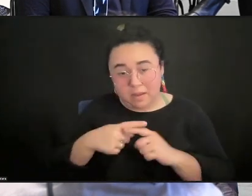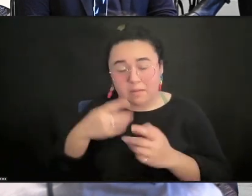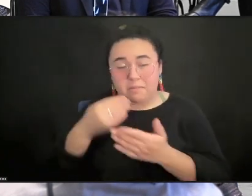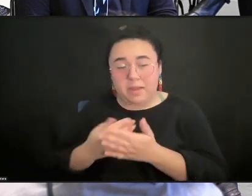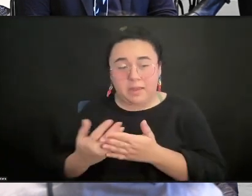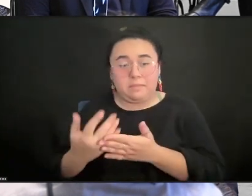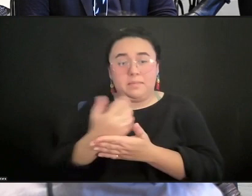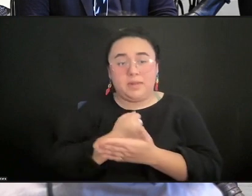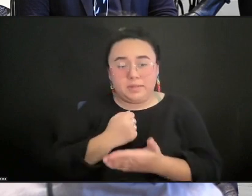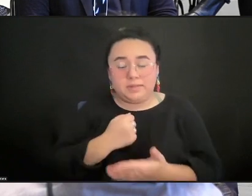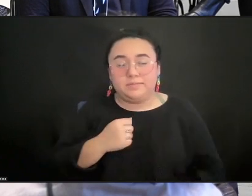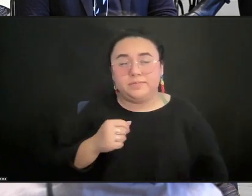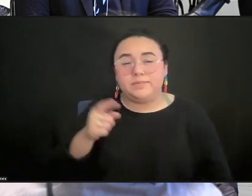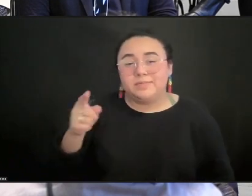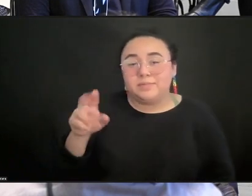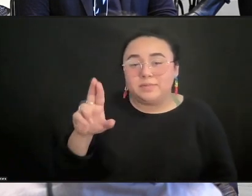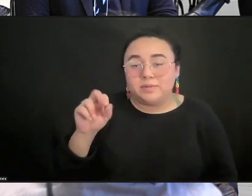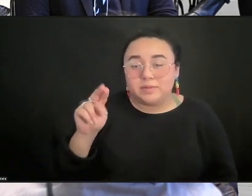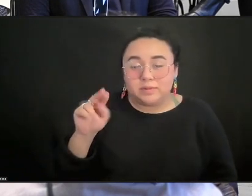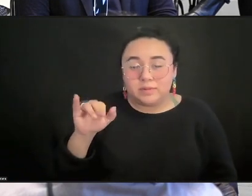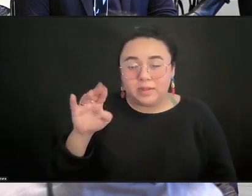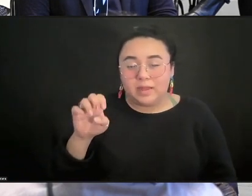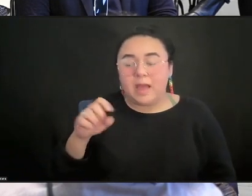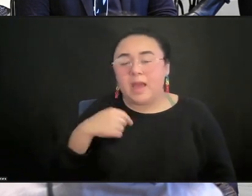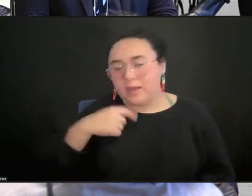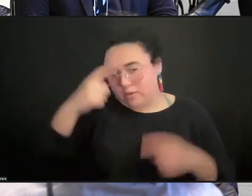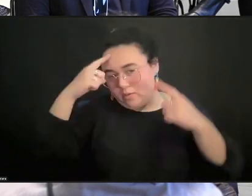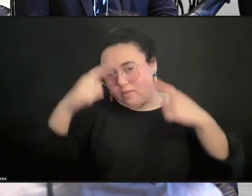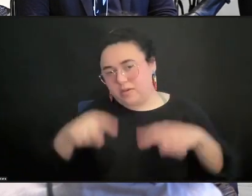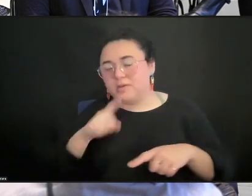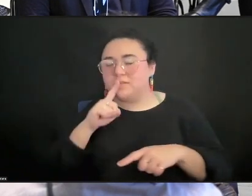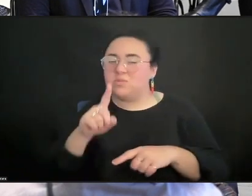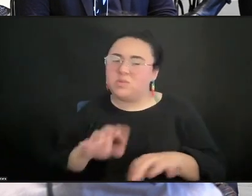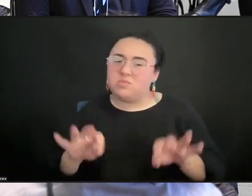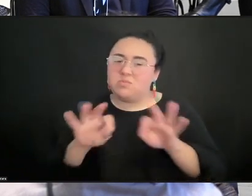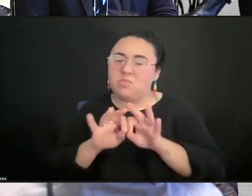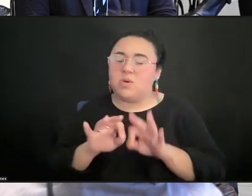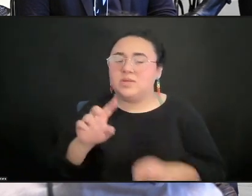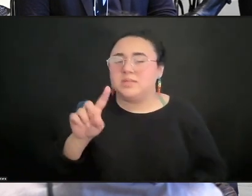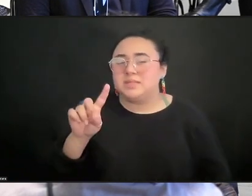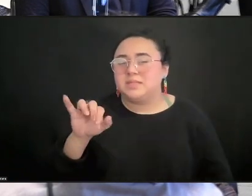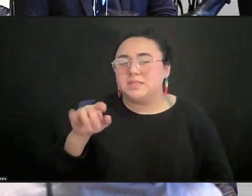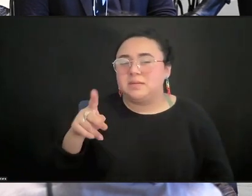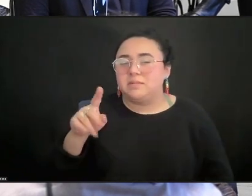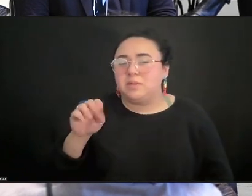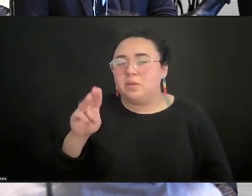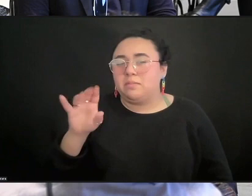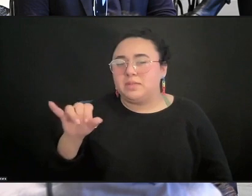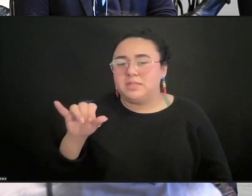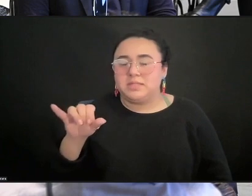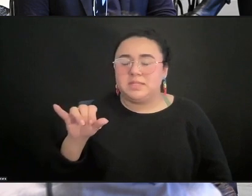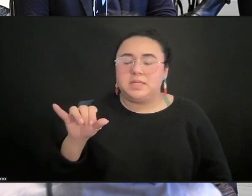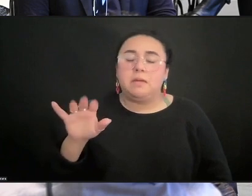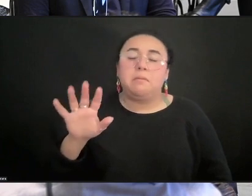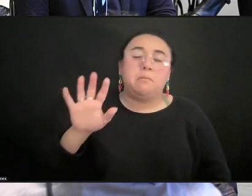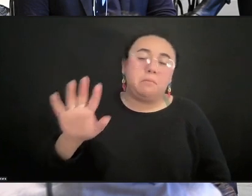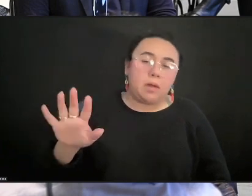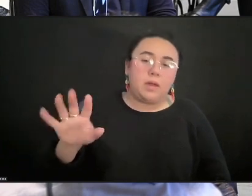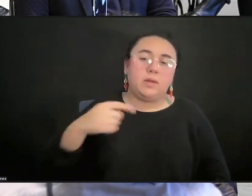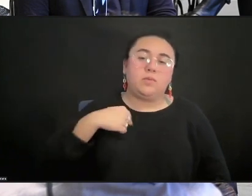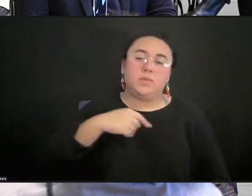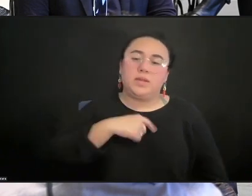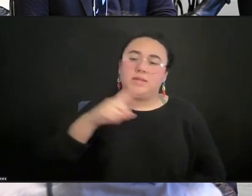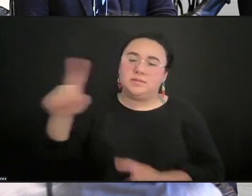Ronnie, about the importance of diplomacy, I think perhaps this is a moment where we need to maybe claw back the importance of business,